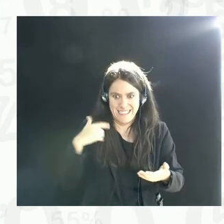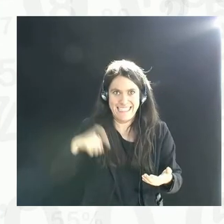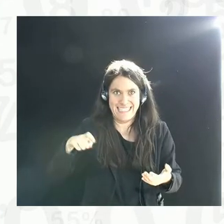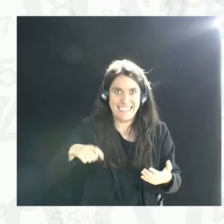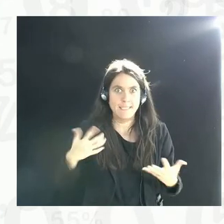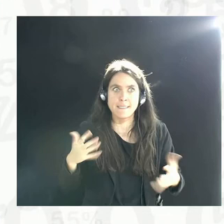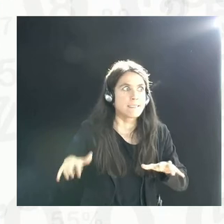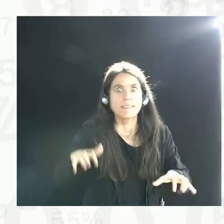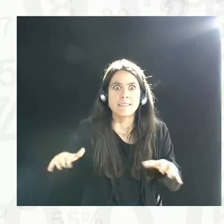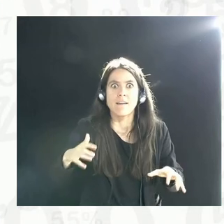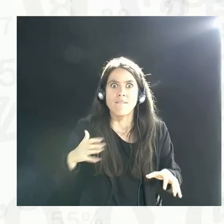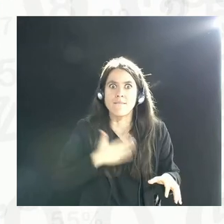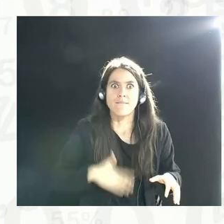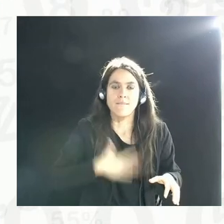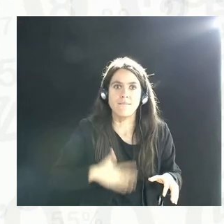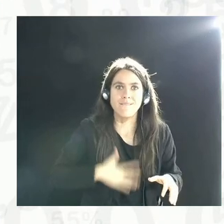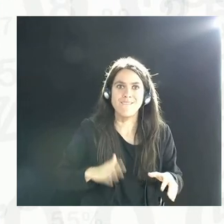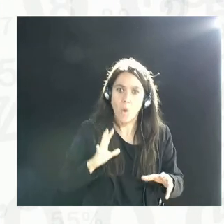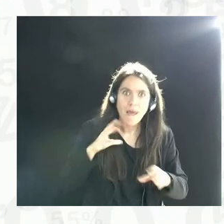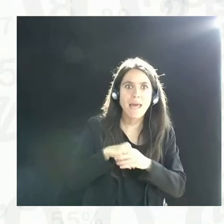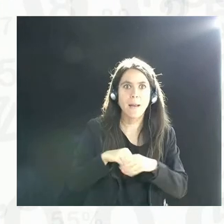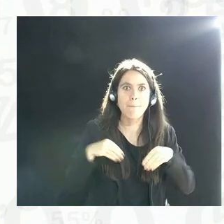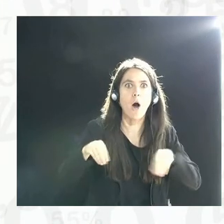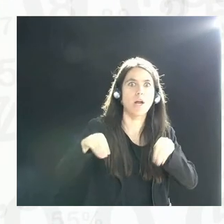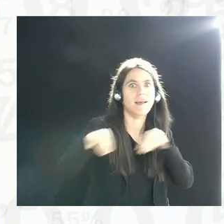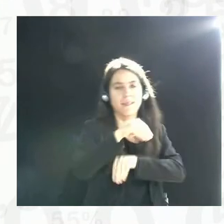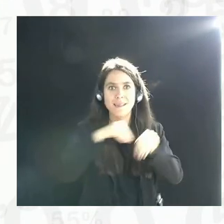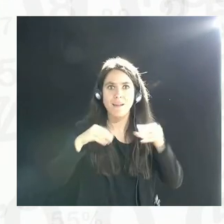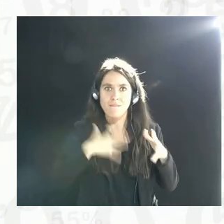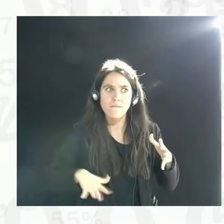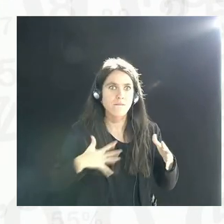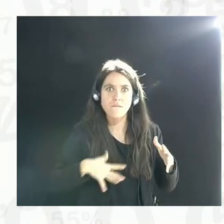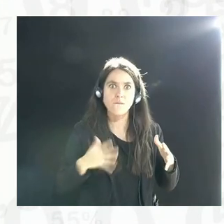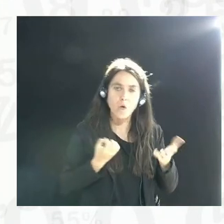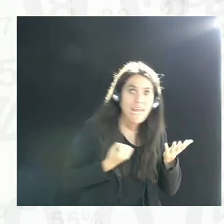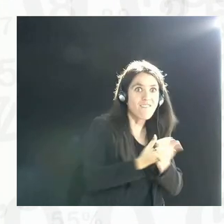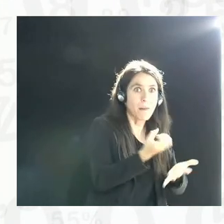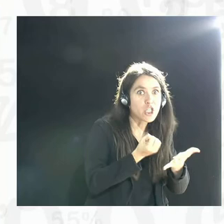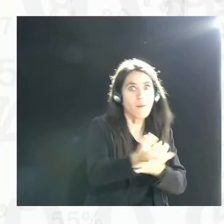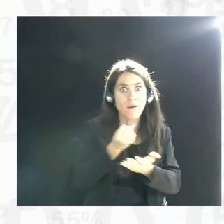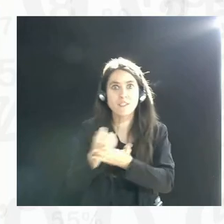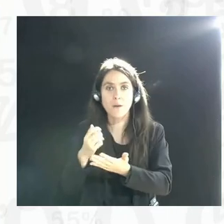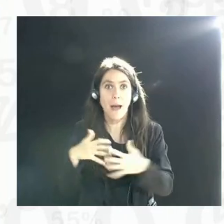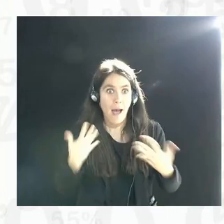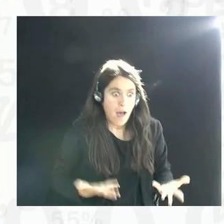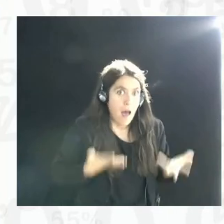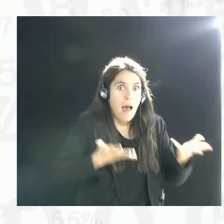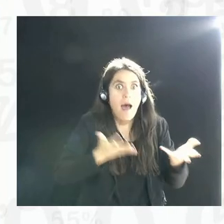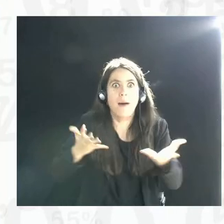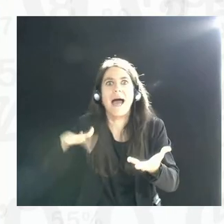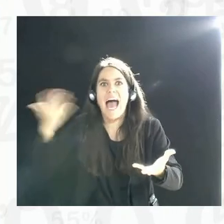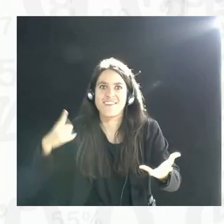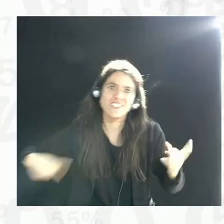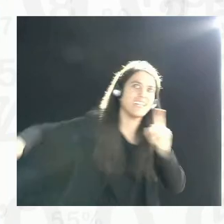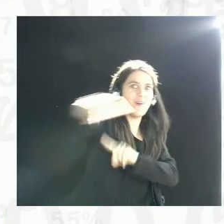People are participating in these markets, are actually giving up information in order to get benefits from the state, from private sector